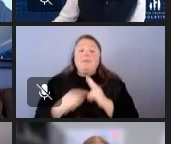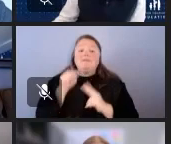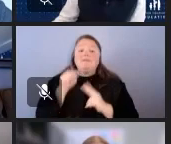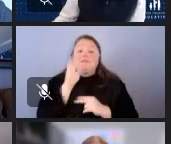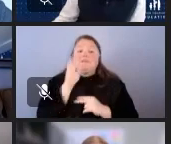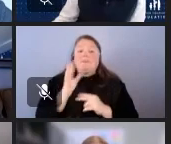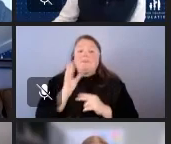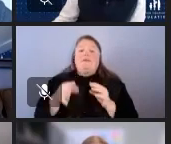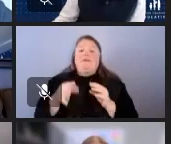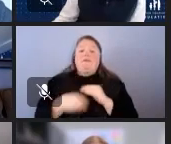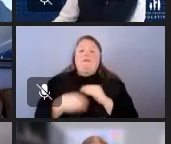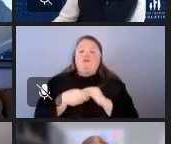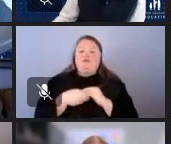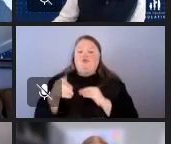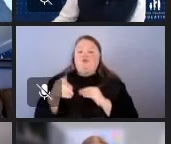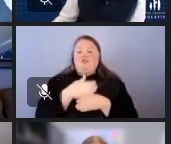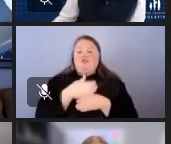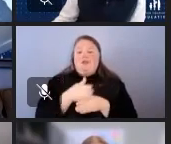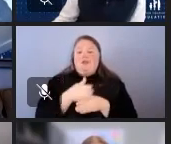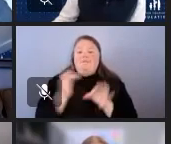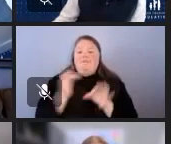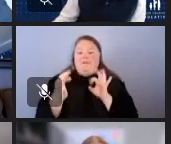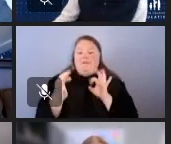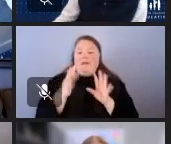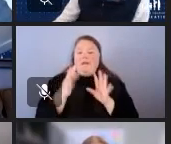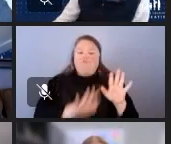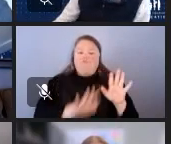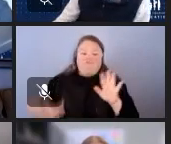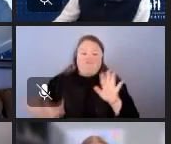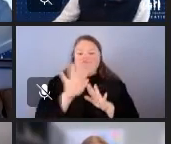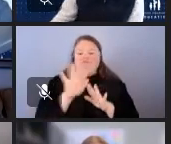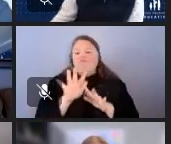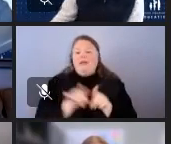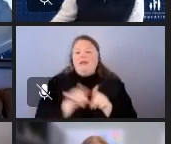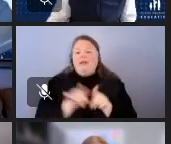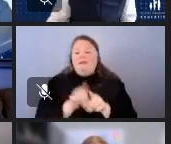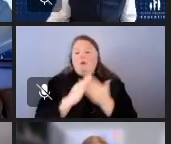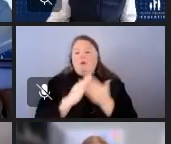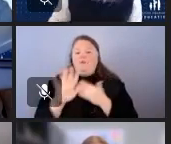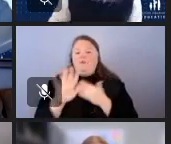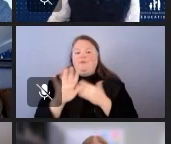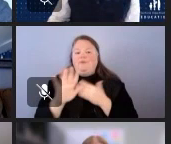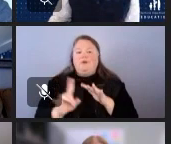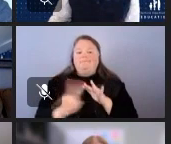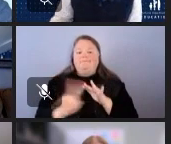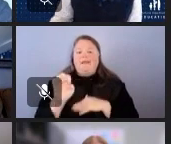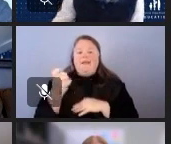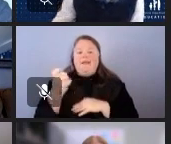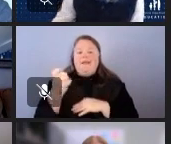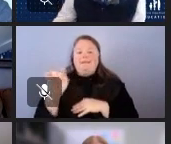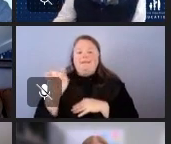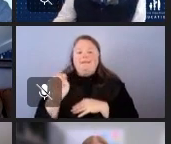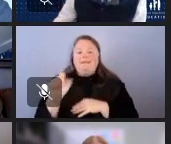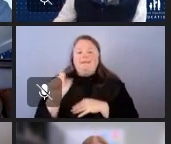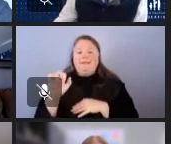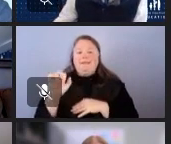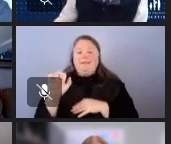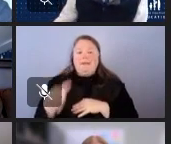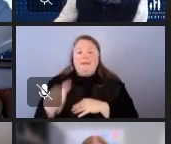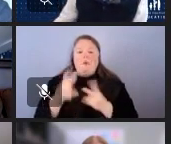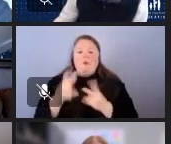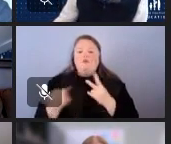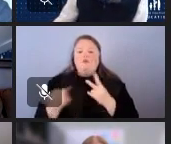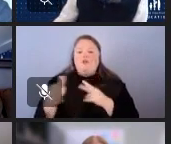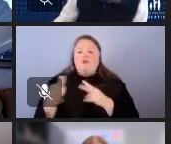you can share feedback with us as part of your exit slip or feedback back to us after the